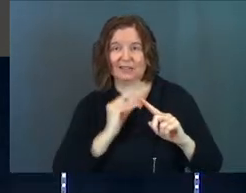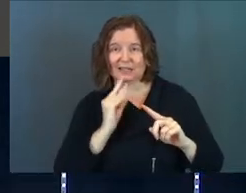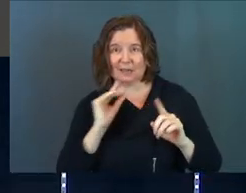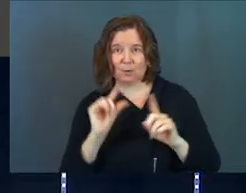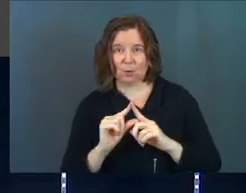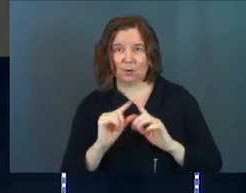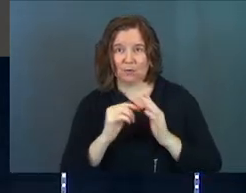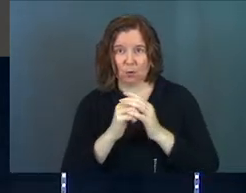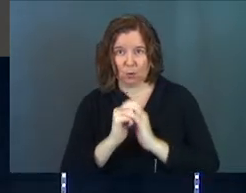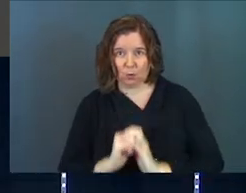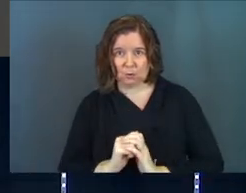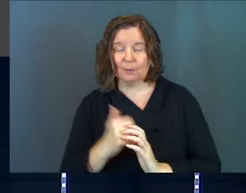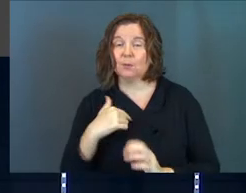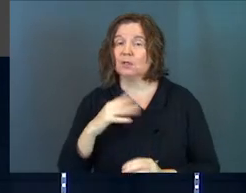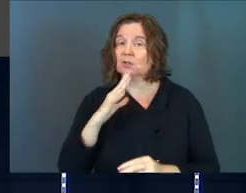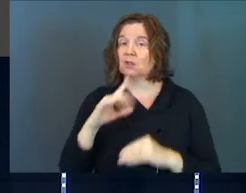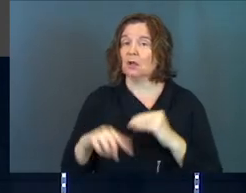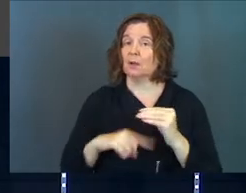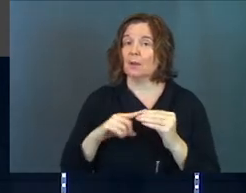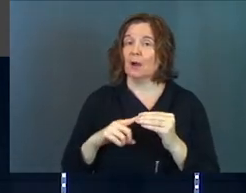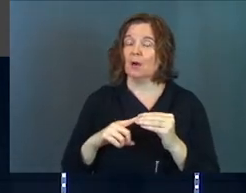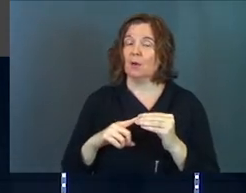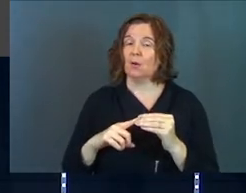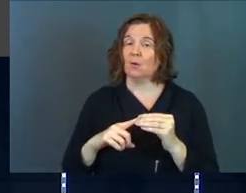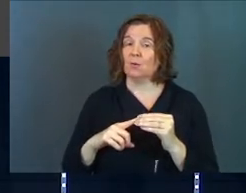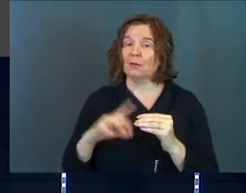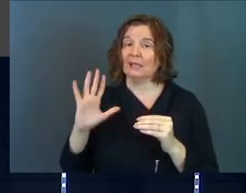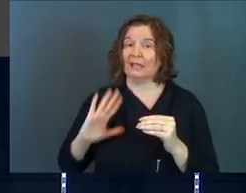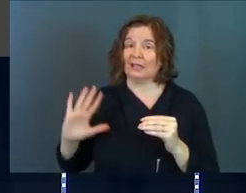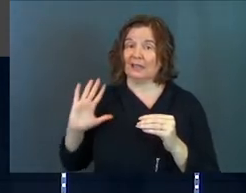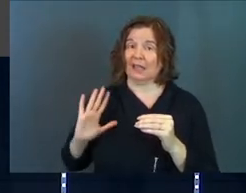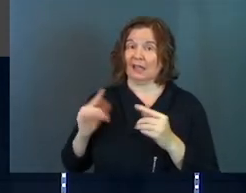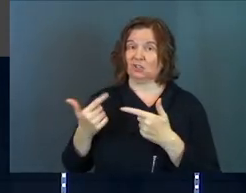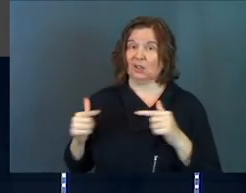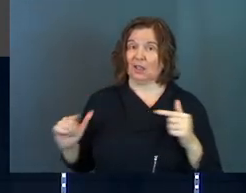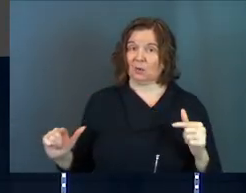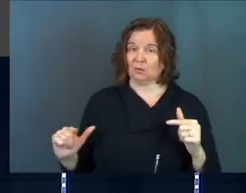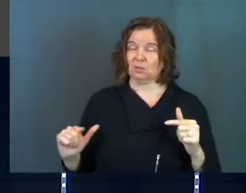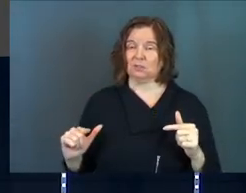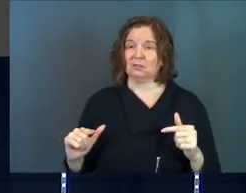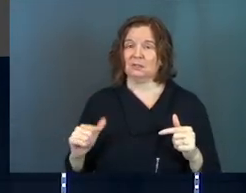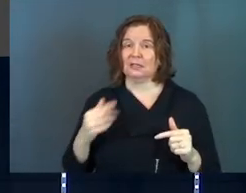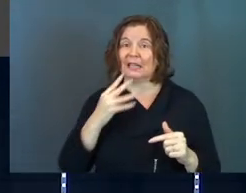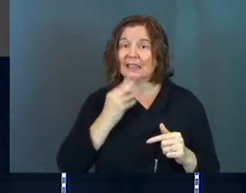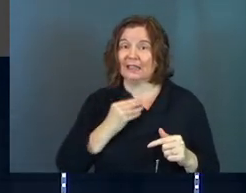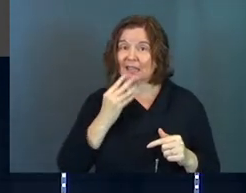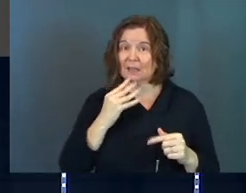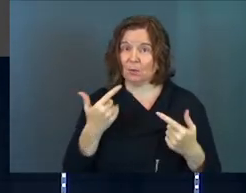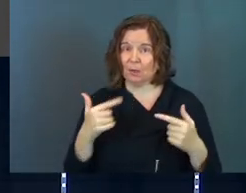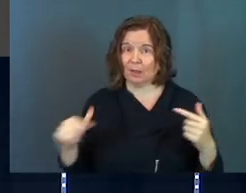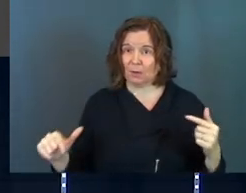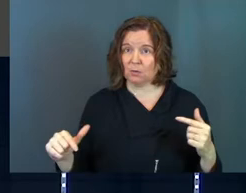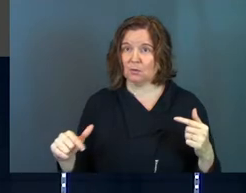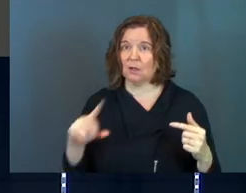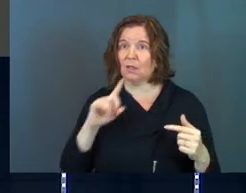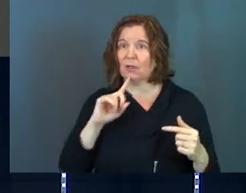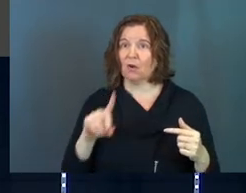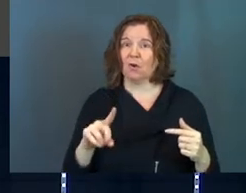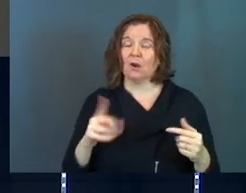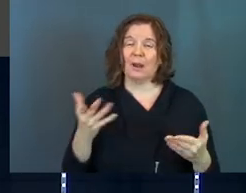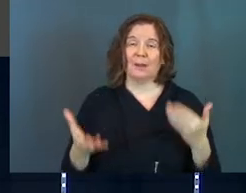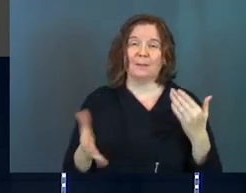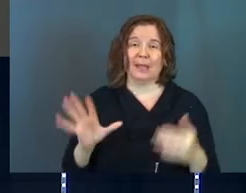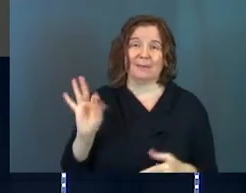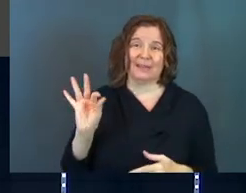for worship. And we talked about the fact that in the ancient languages, okay, in the Hebrew, there are